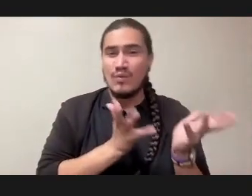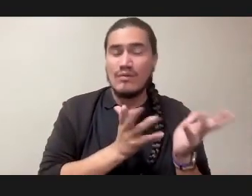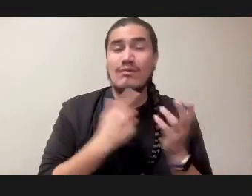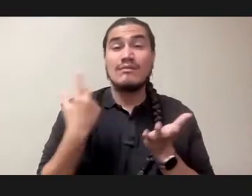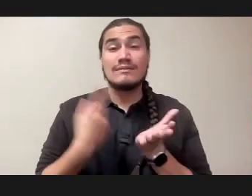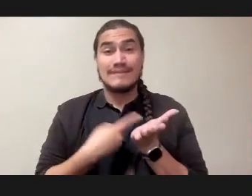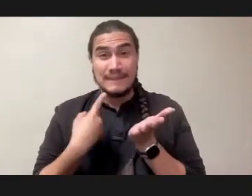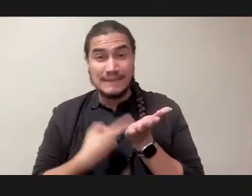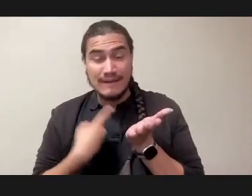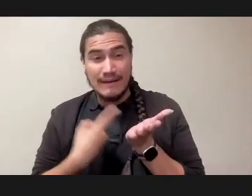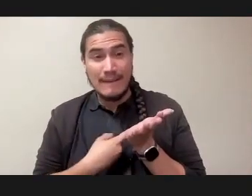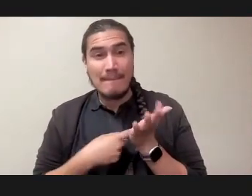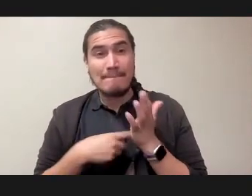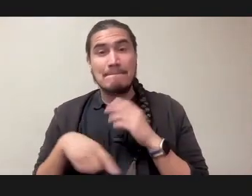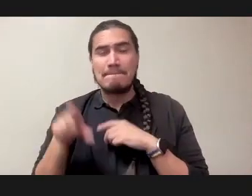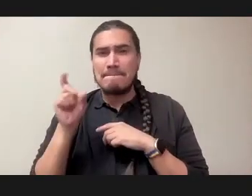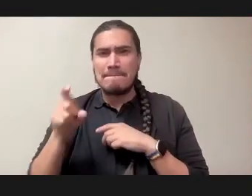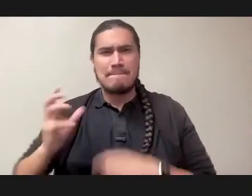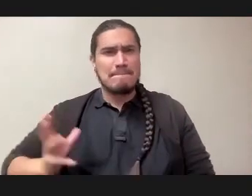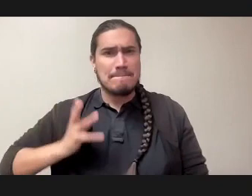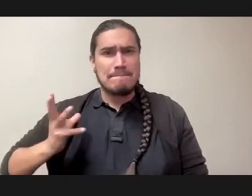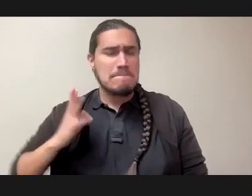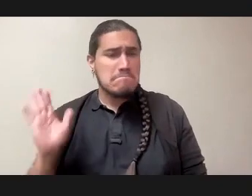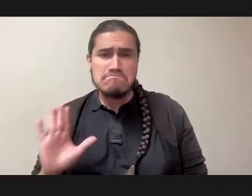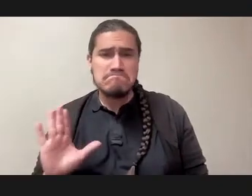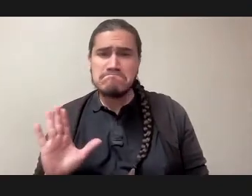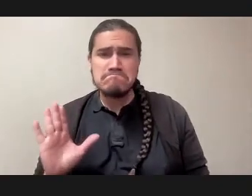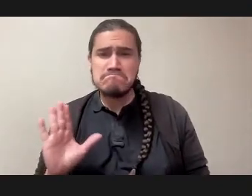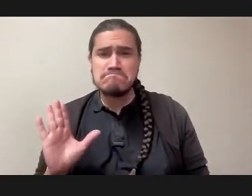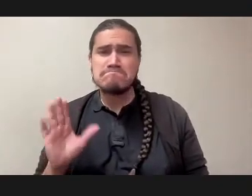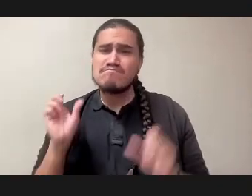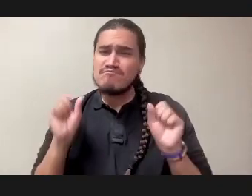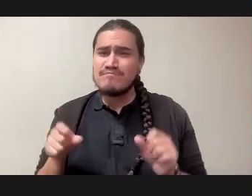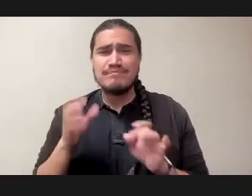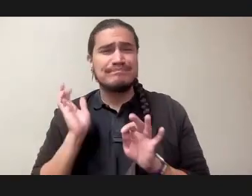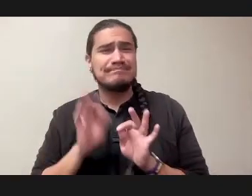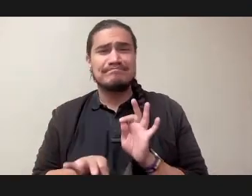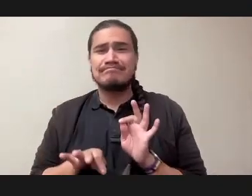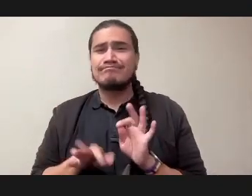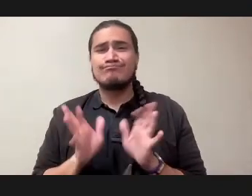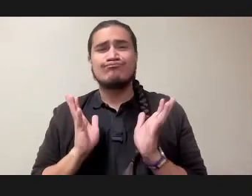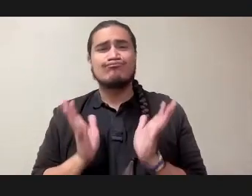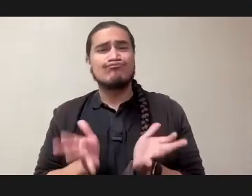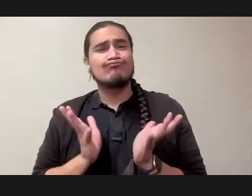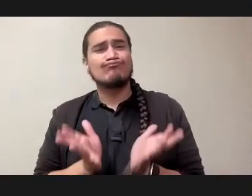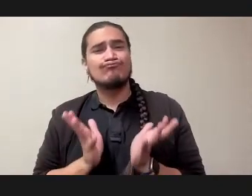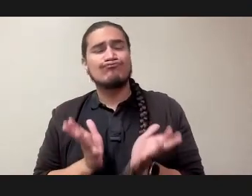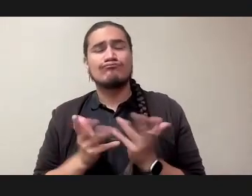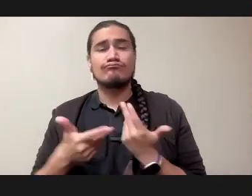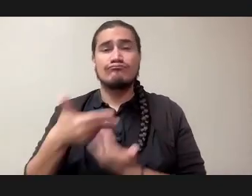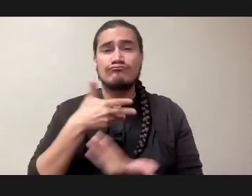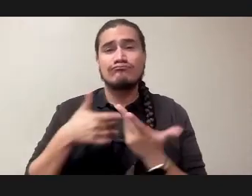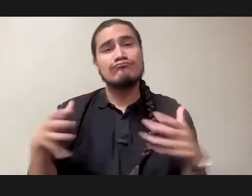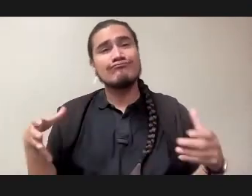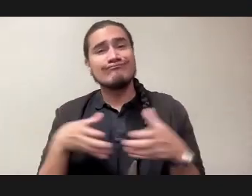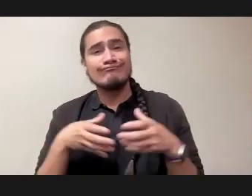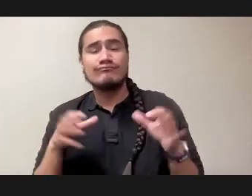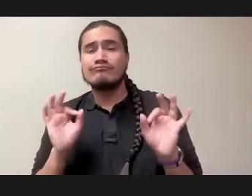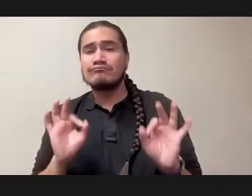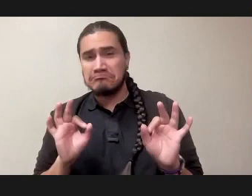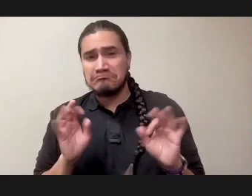have to be something very formal either, right? Just be in community gatherings and finding ways to